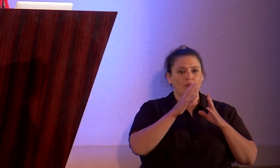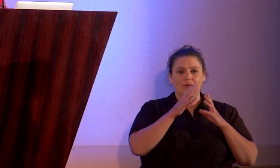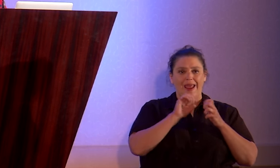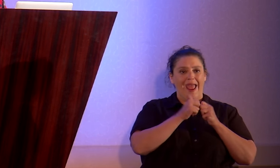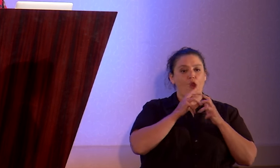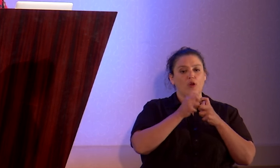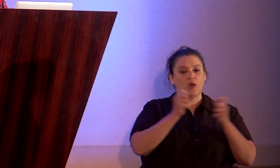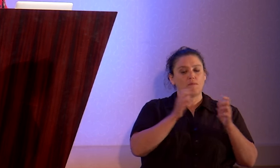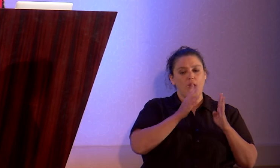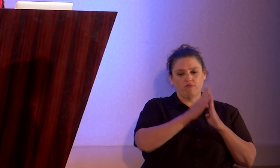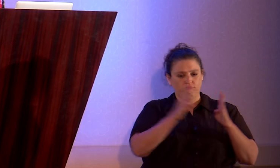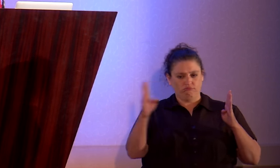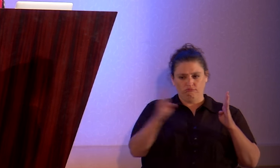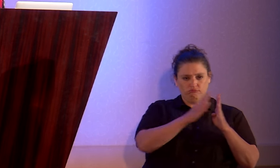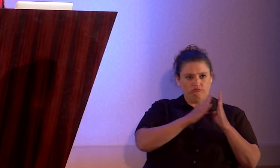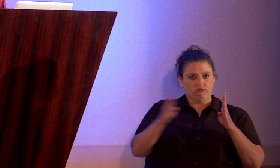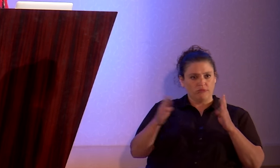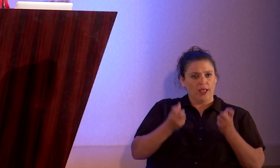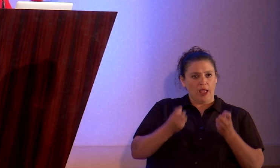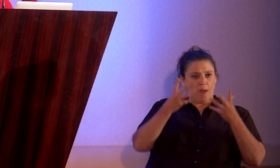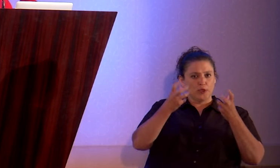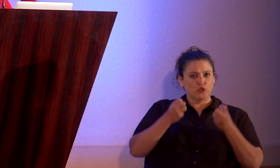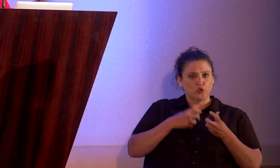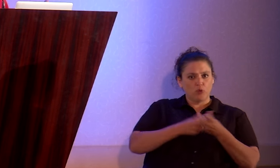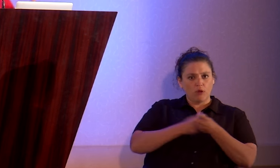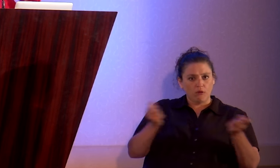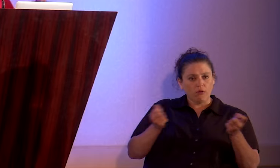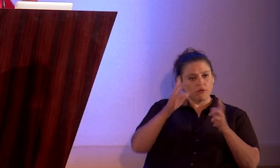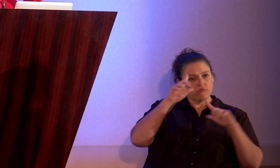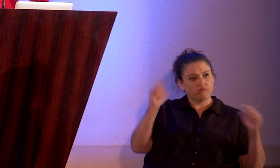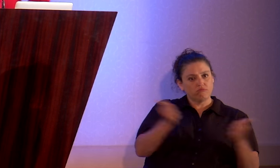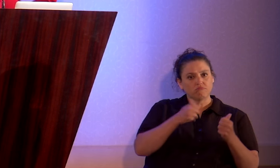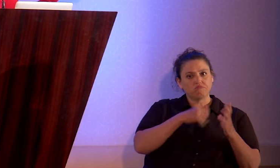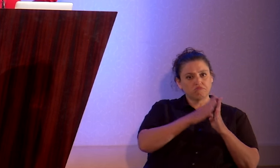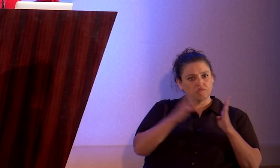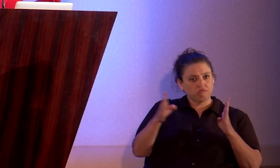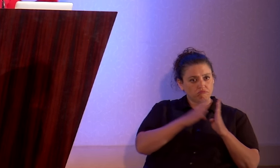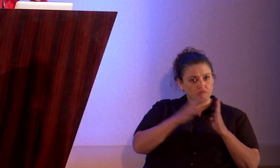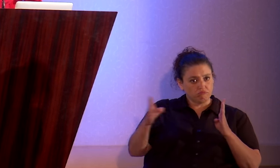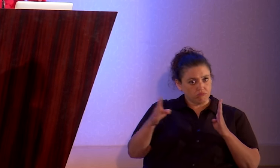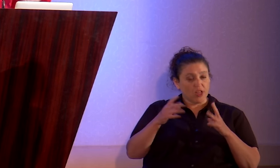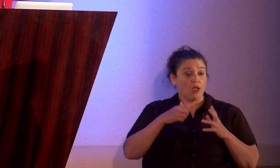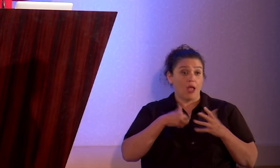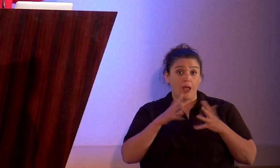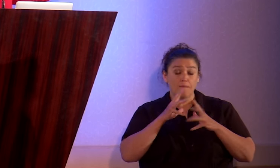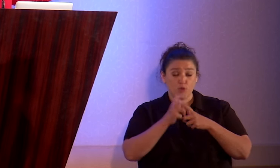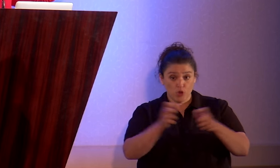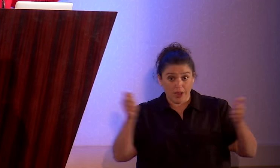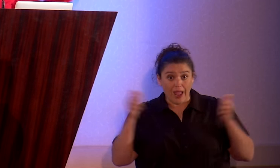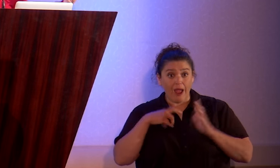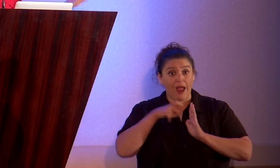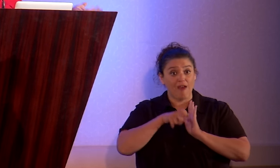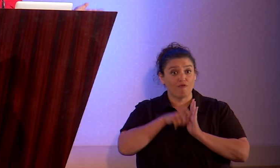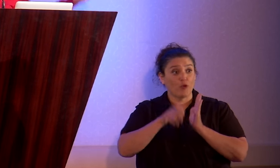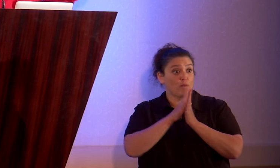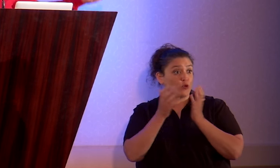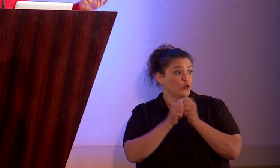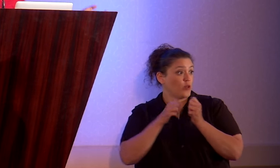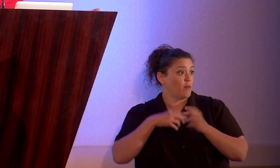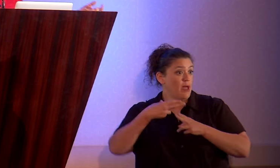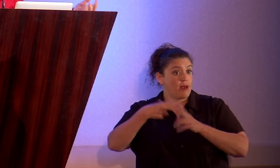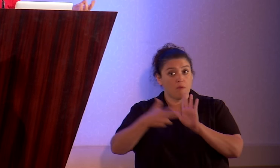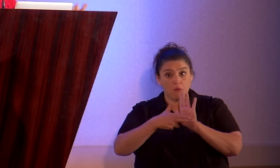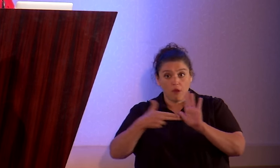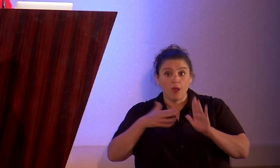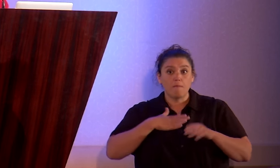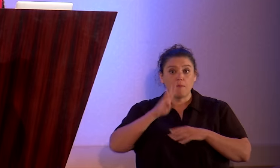where to be on that continuum. I mean, I, for instance, I'm about as out an atheist you can be. You know, I've written atheist books with my name on it. My blog